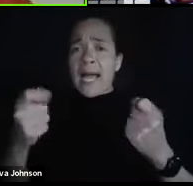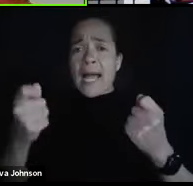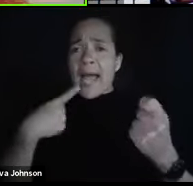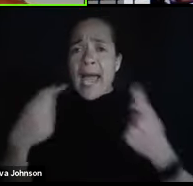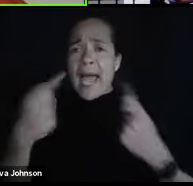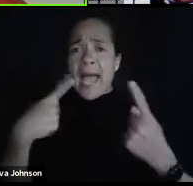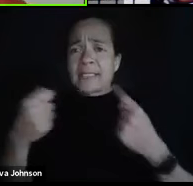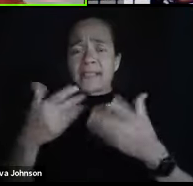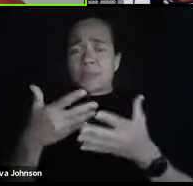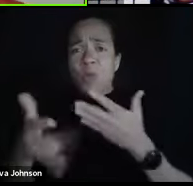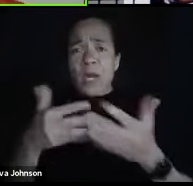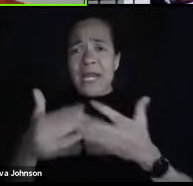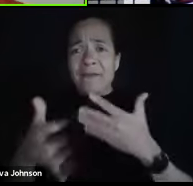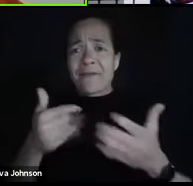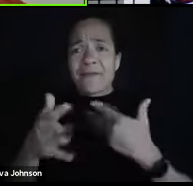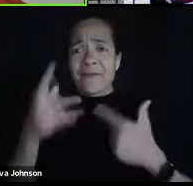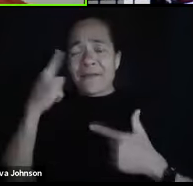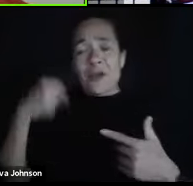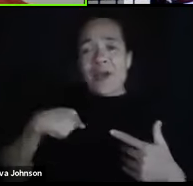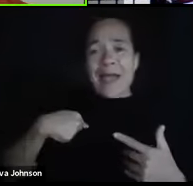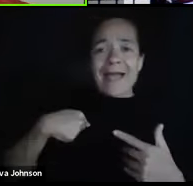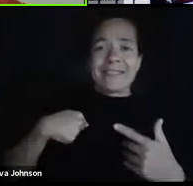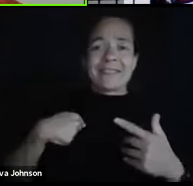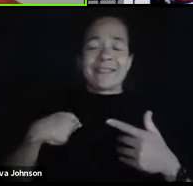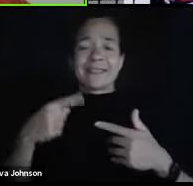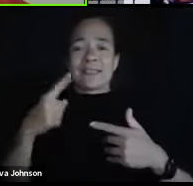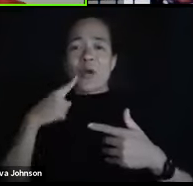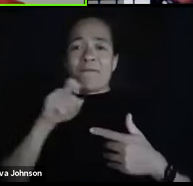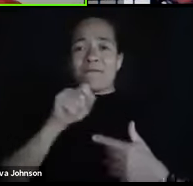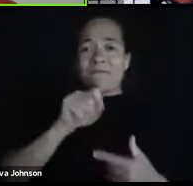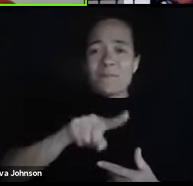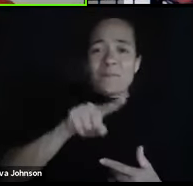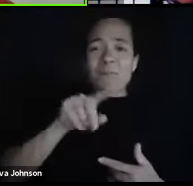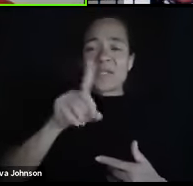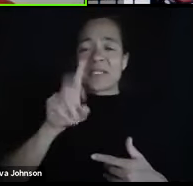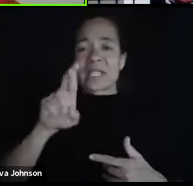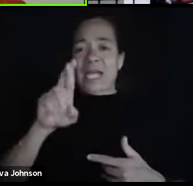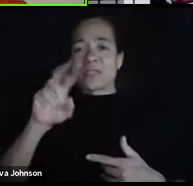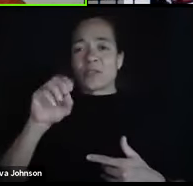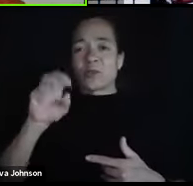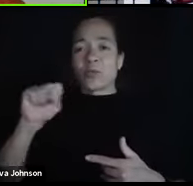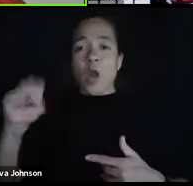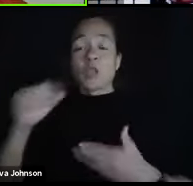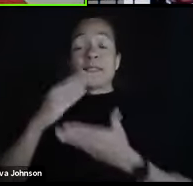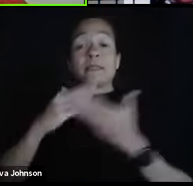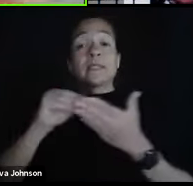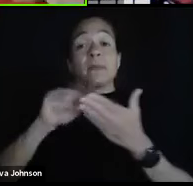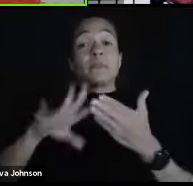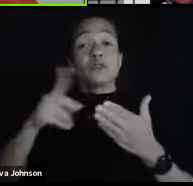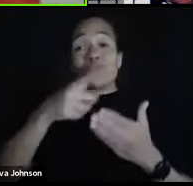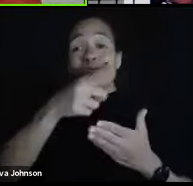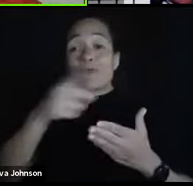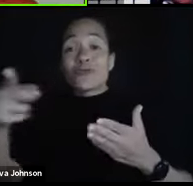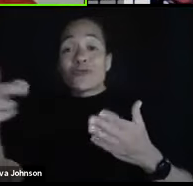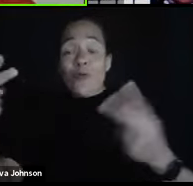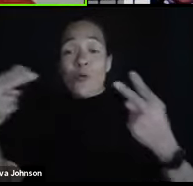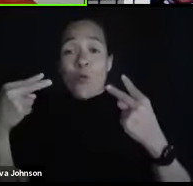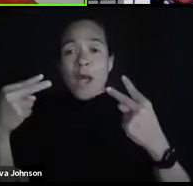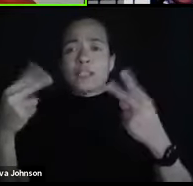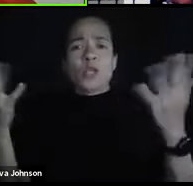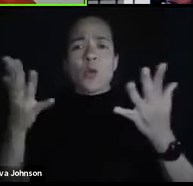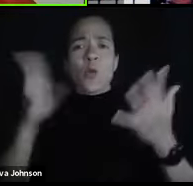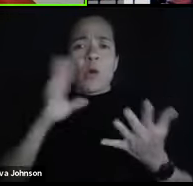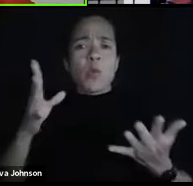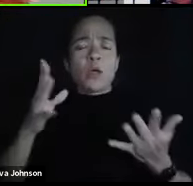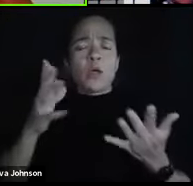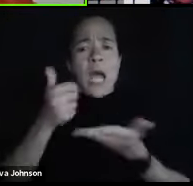have for us and for Dr. Ross. I know there are some students out there watching who want to know what it's, you know, what's going to be helpful for them to be